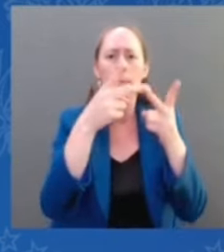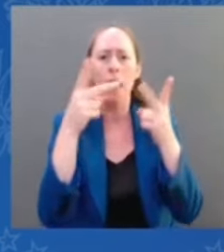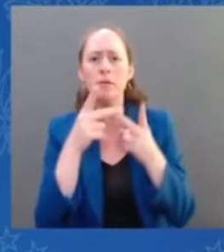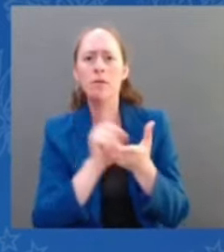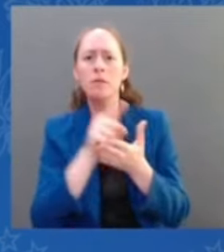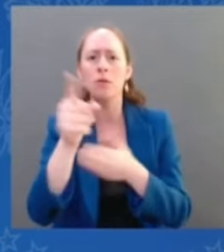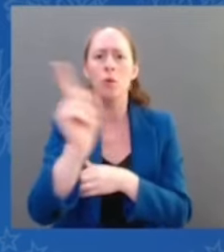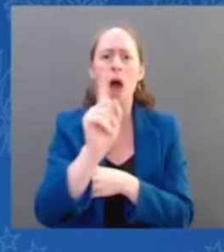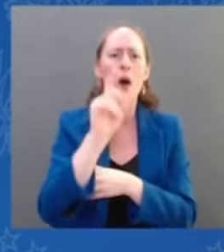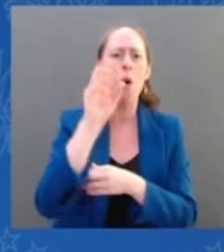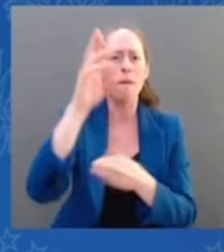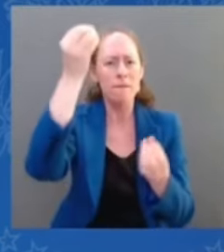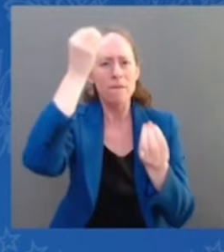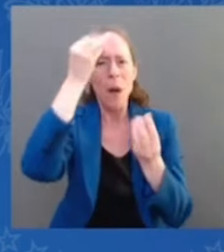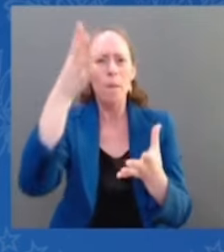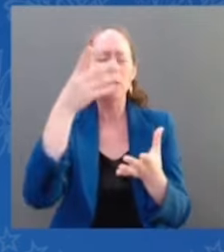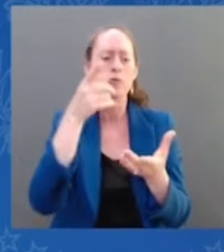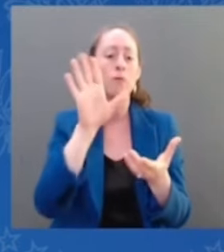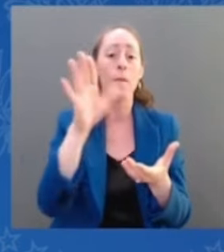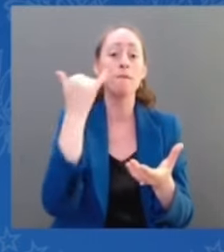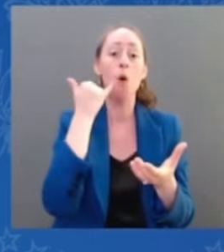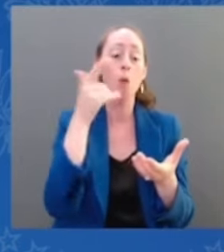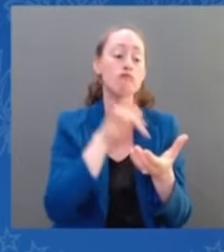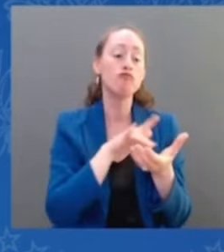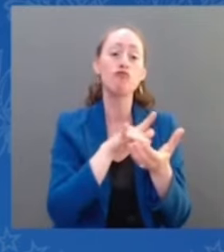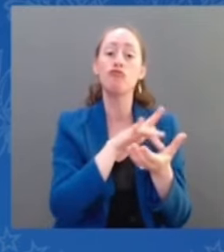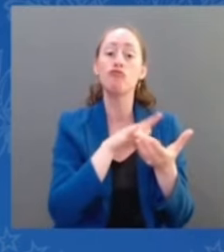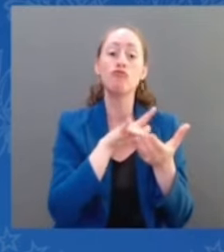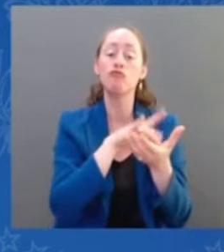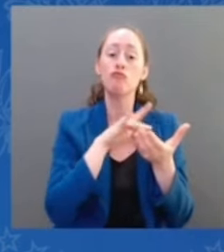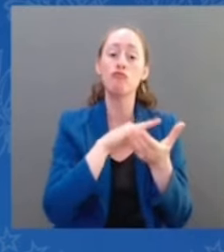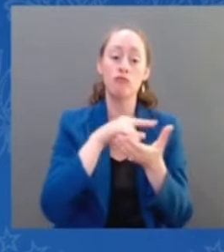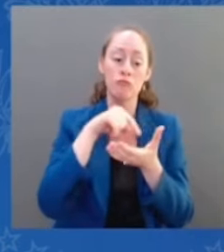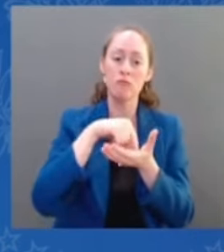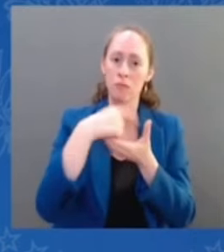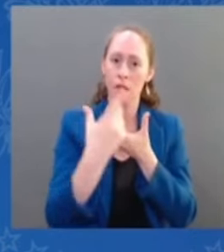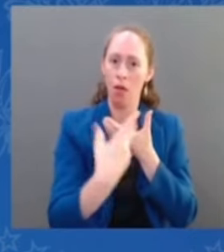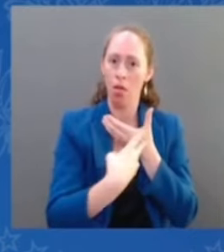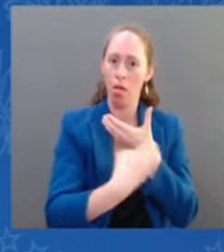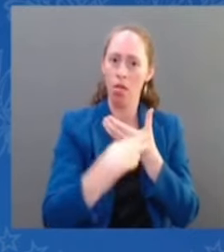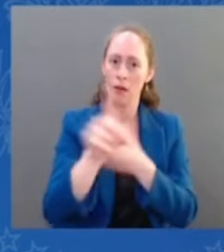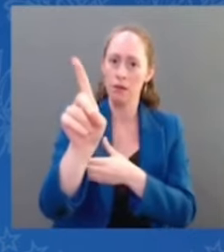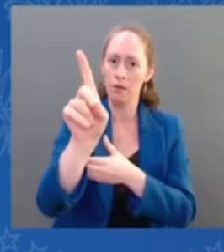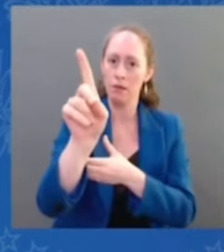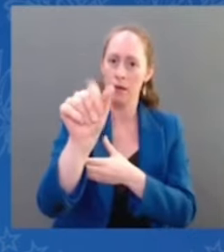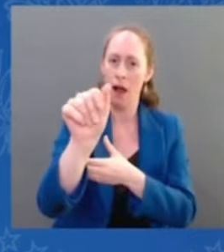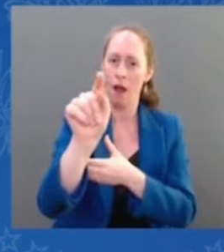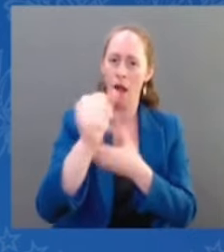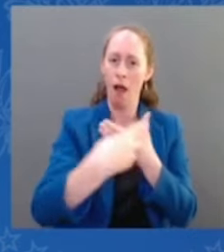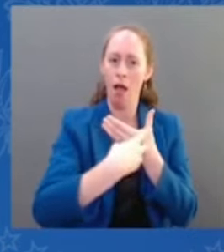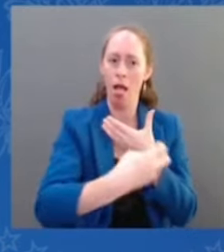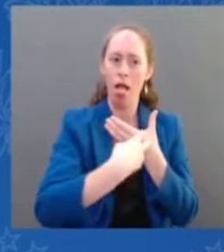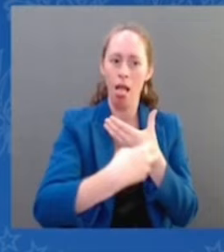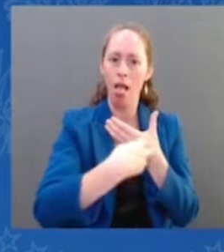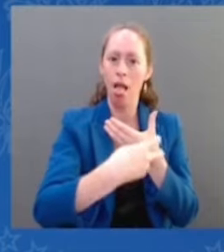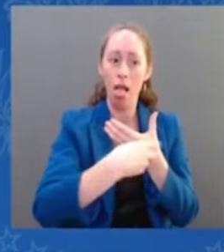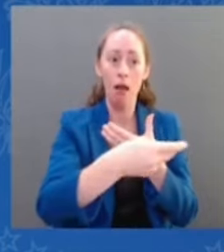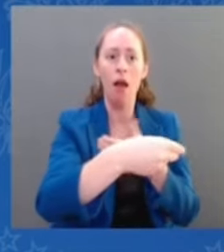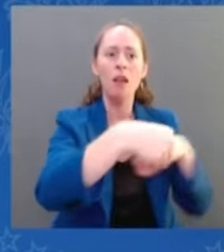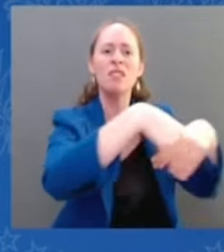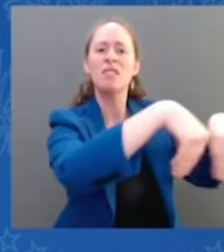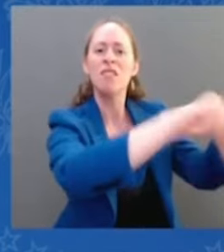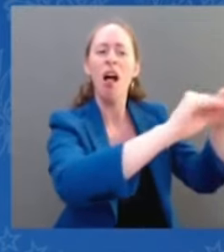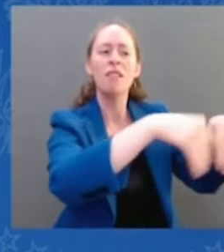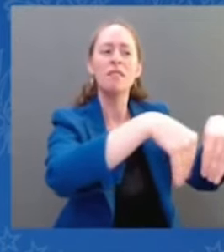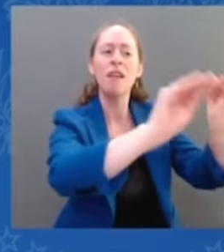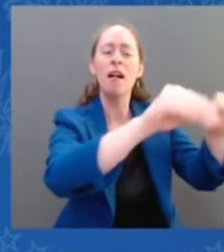enforcement. There's an increasing concern that extremist governors and others will try to get that data